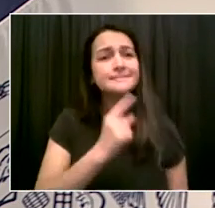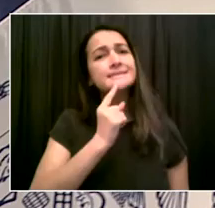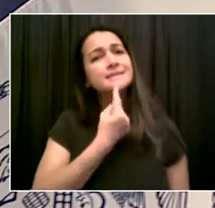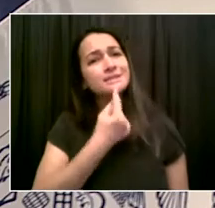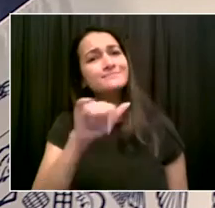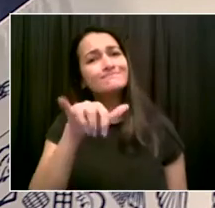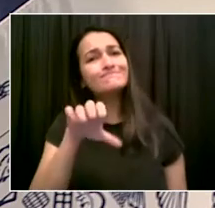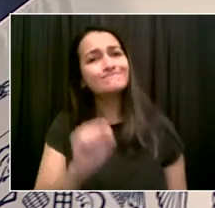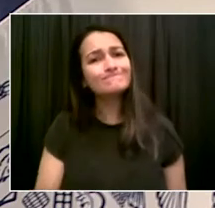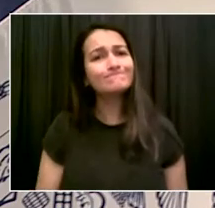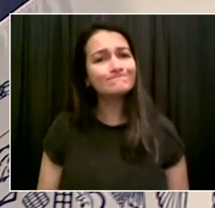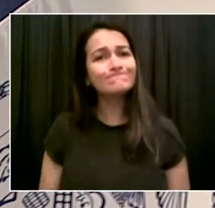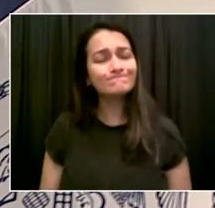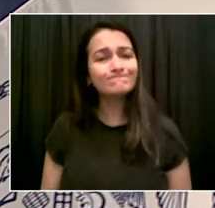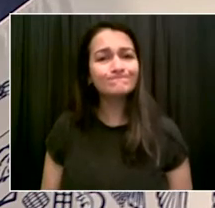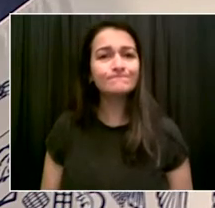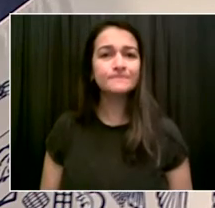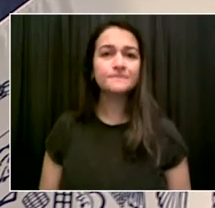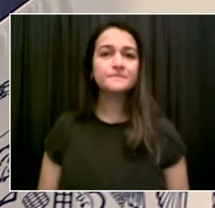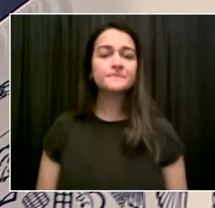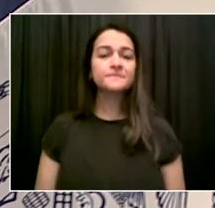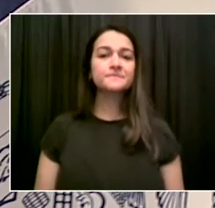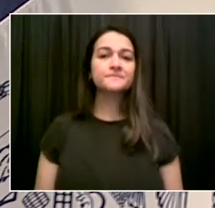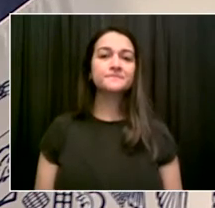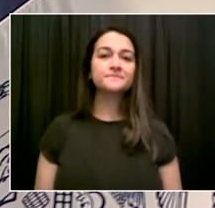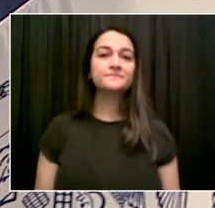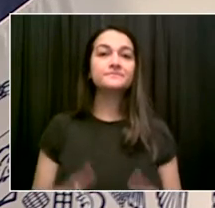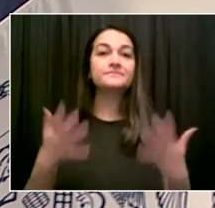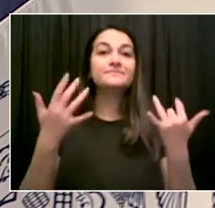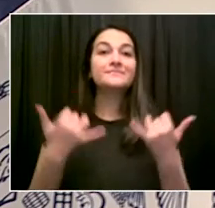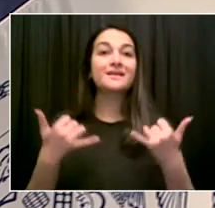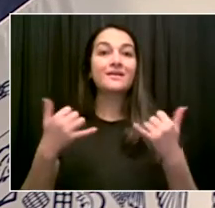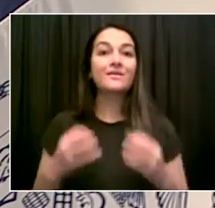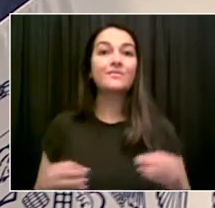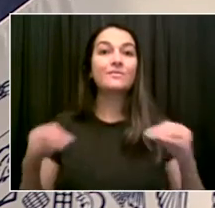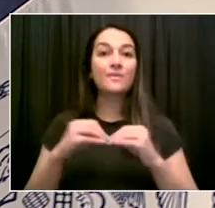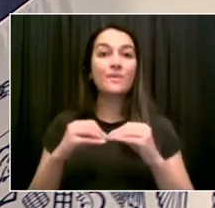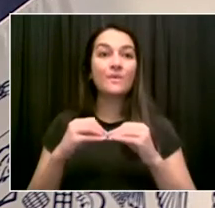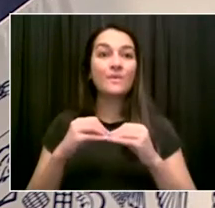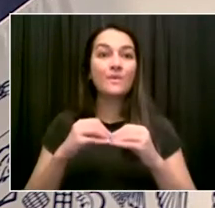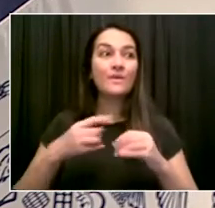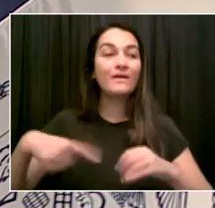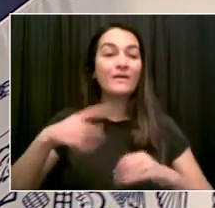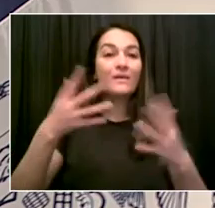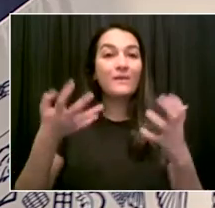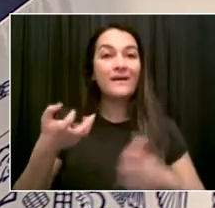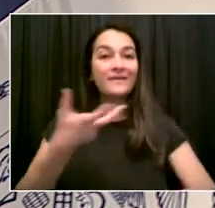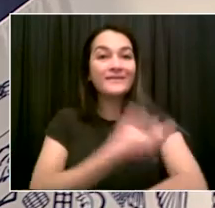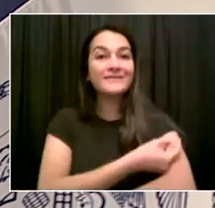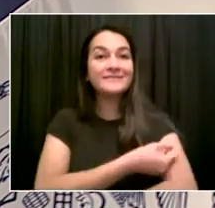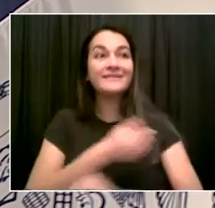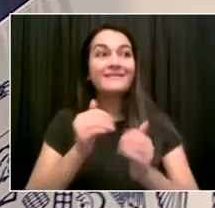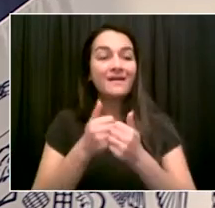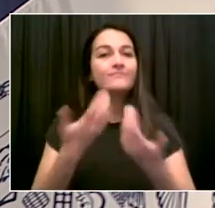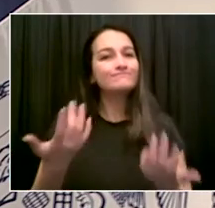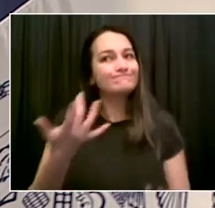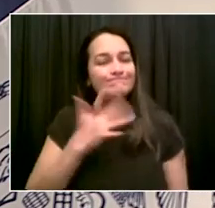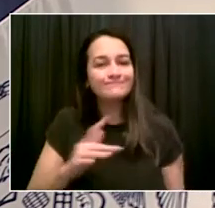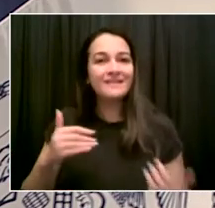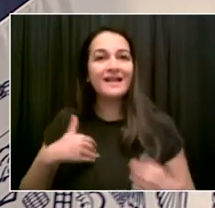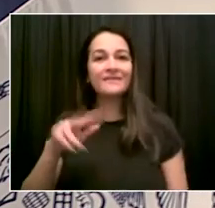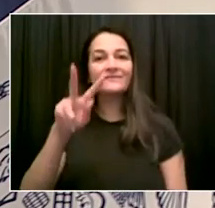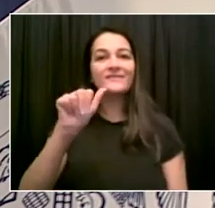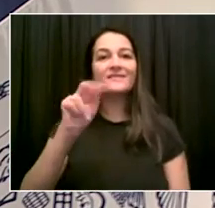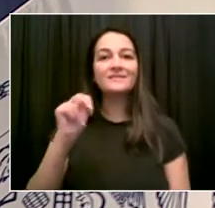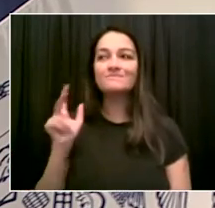more of those mobile vaccination sites out, that's exactly what we believe in. And you'll be seeing them at more and more places, people congregate, because we